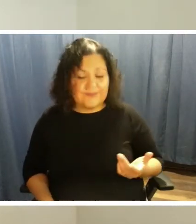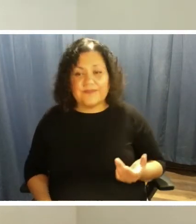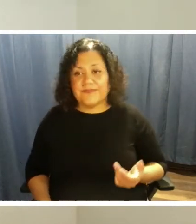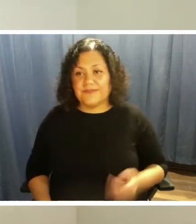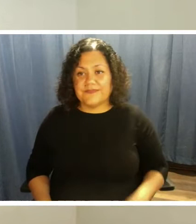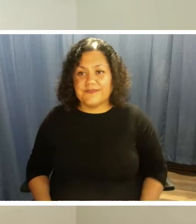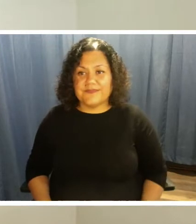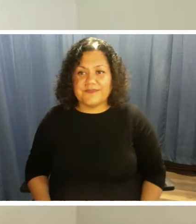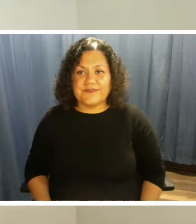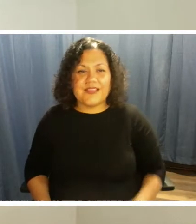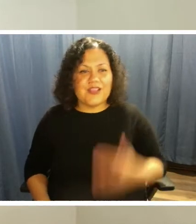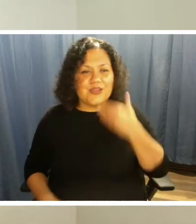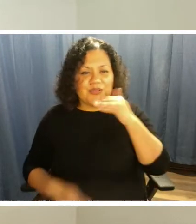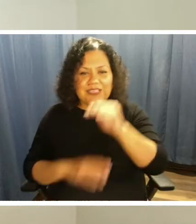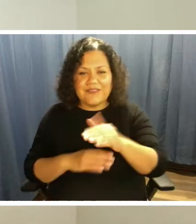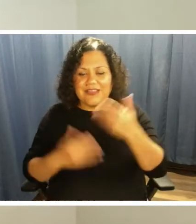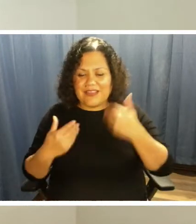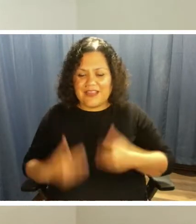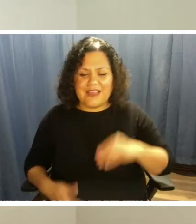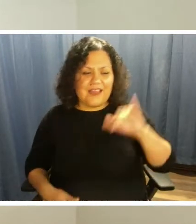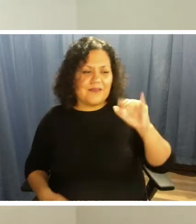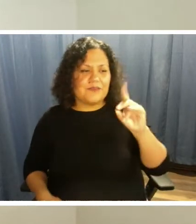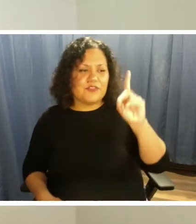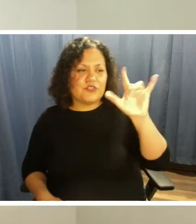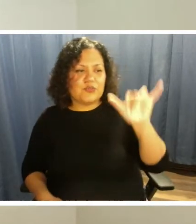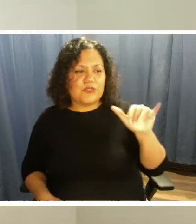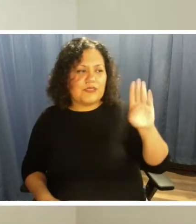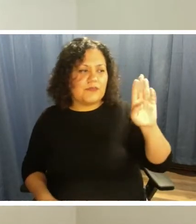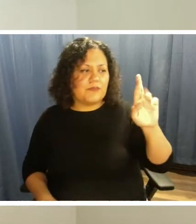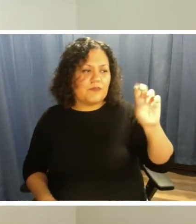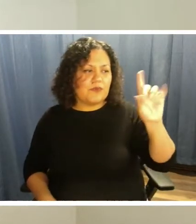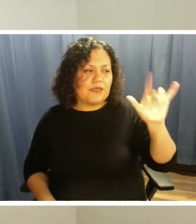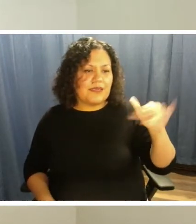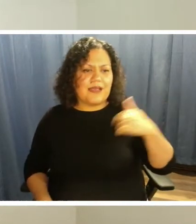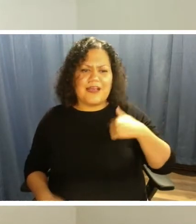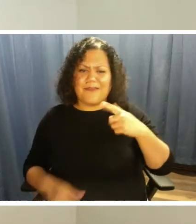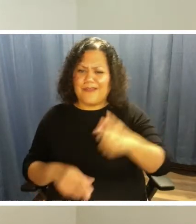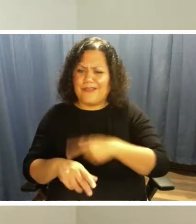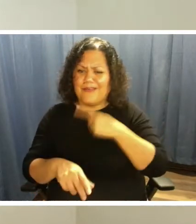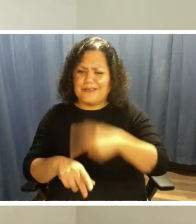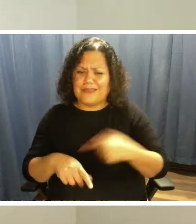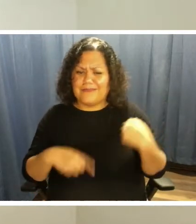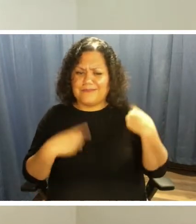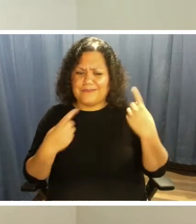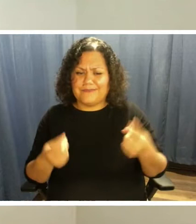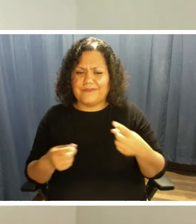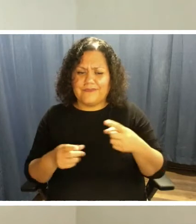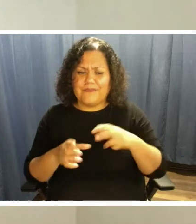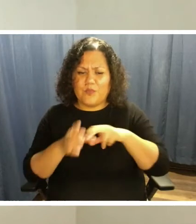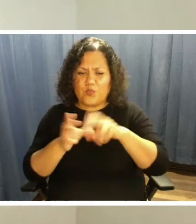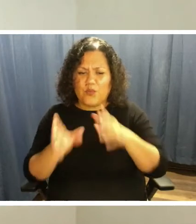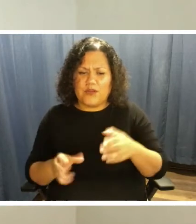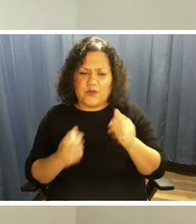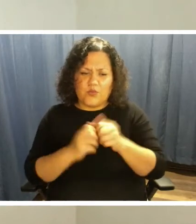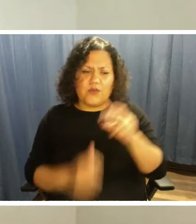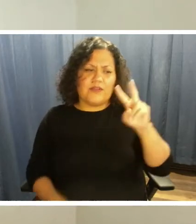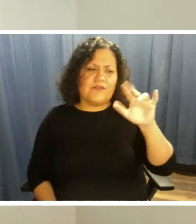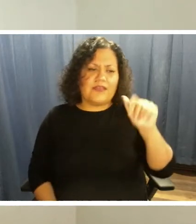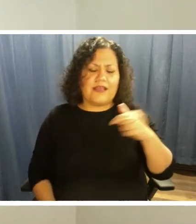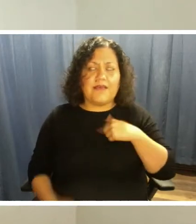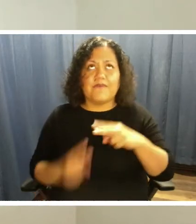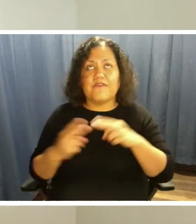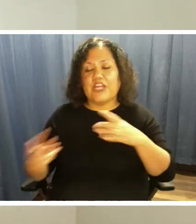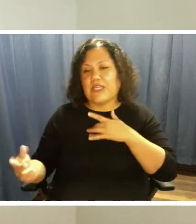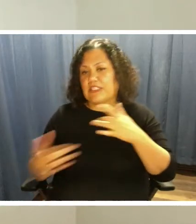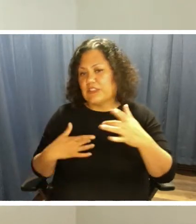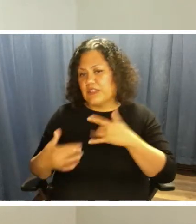Good evening, my name is Judy Brady. I have been a long time VIA writer. I am very concerned about